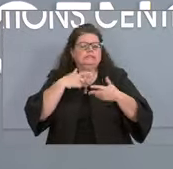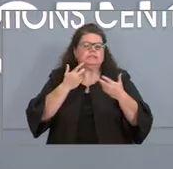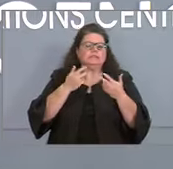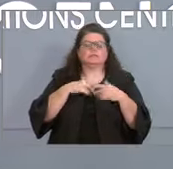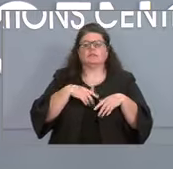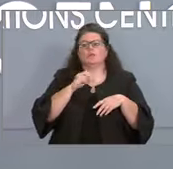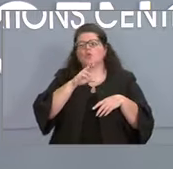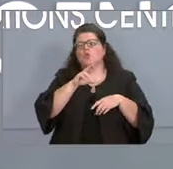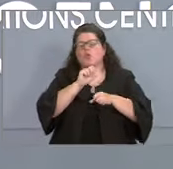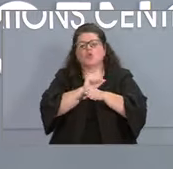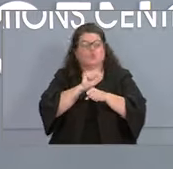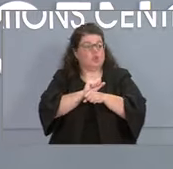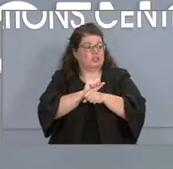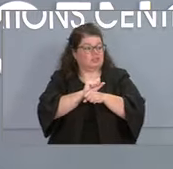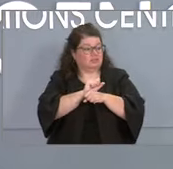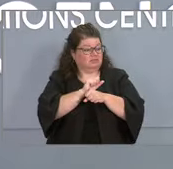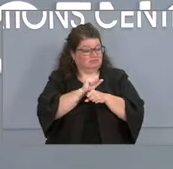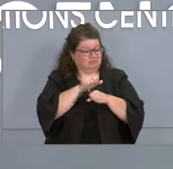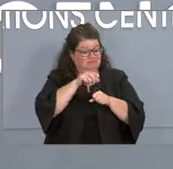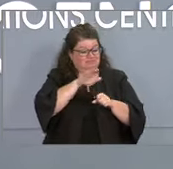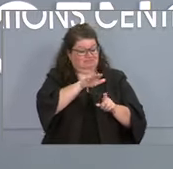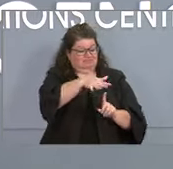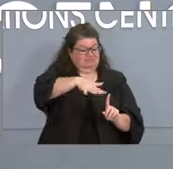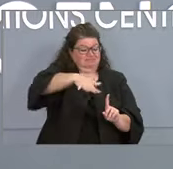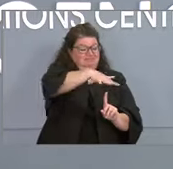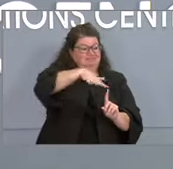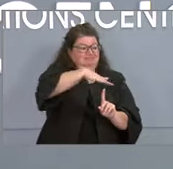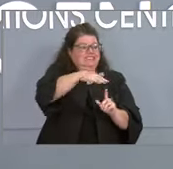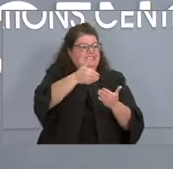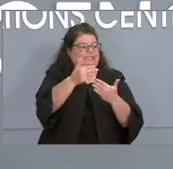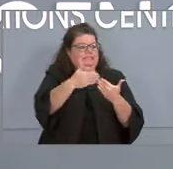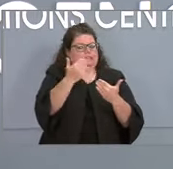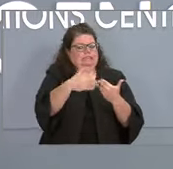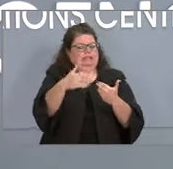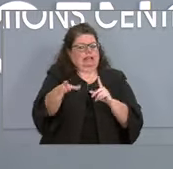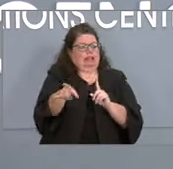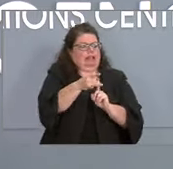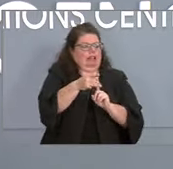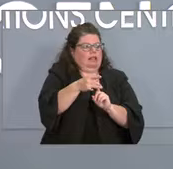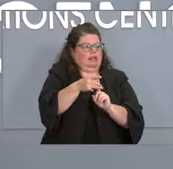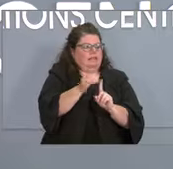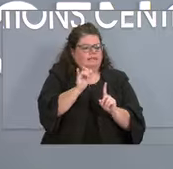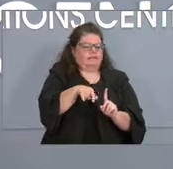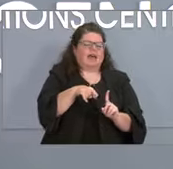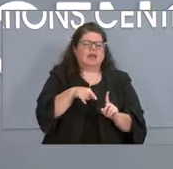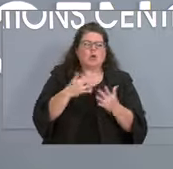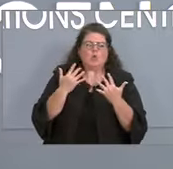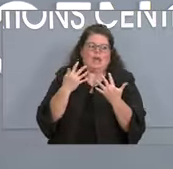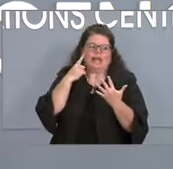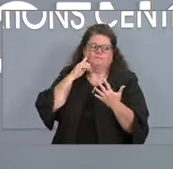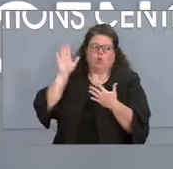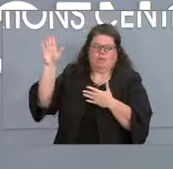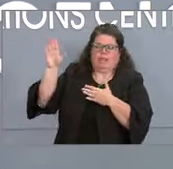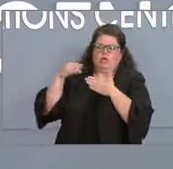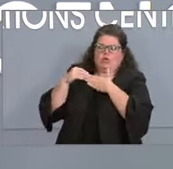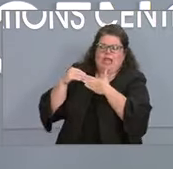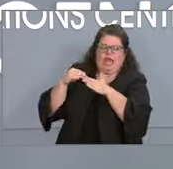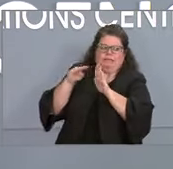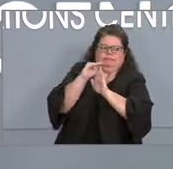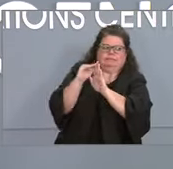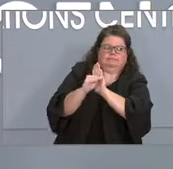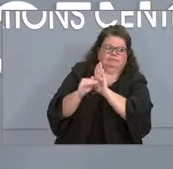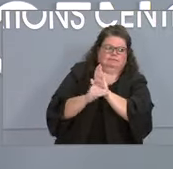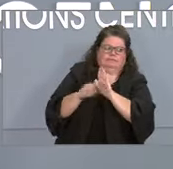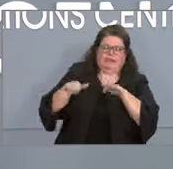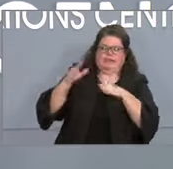they work in jobs that make it more likely to be exposed to COVID. We're still waiting to see what the FDA exactly will define there